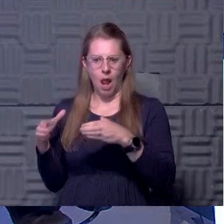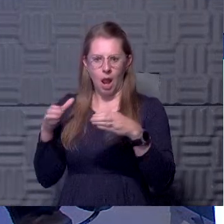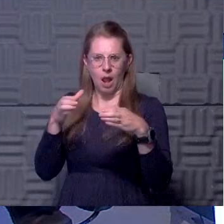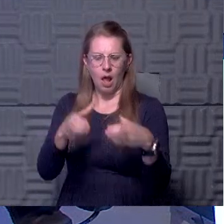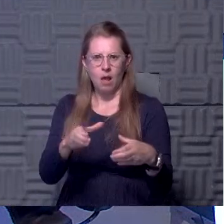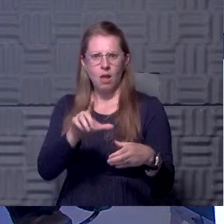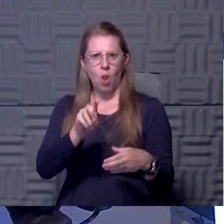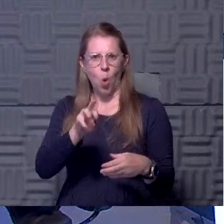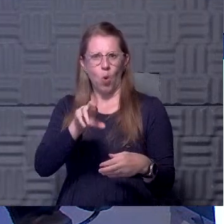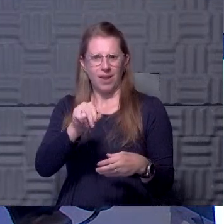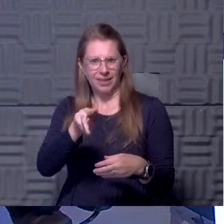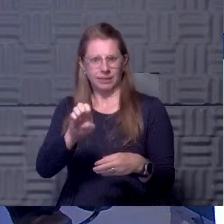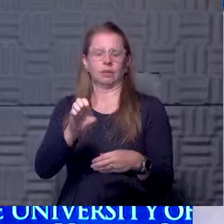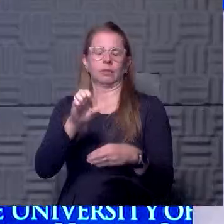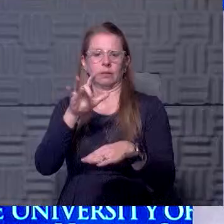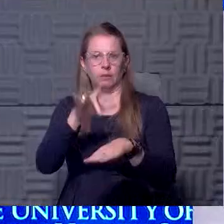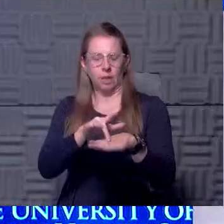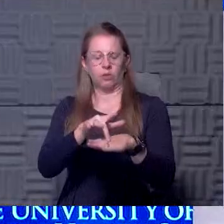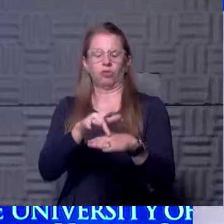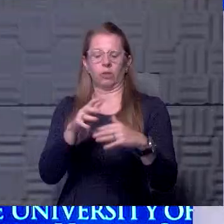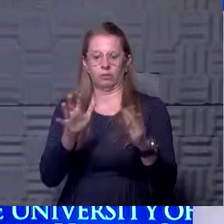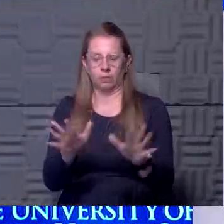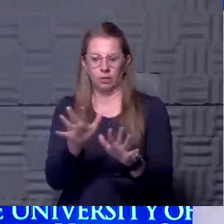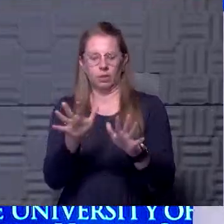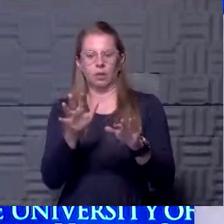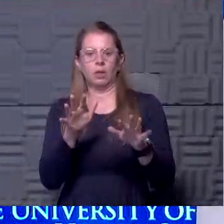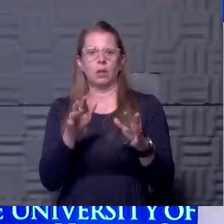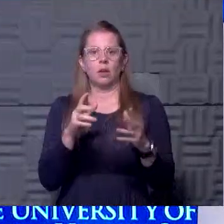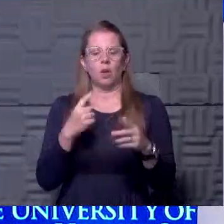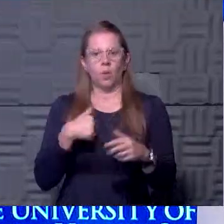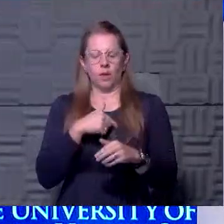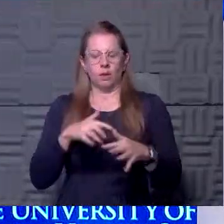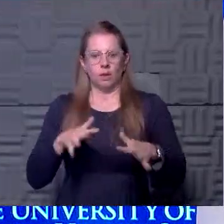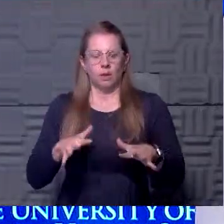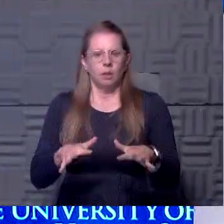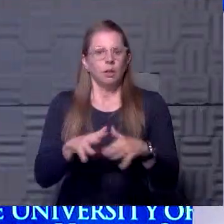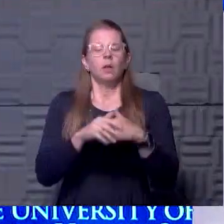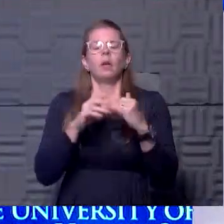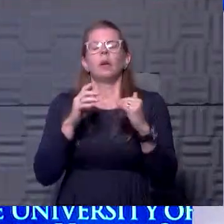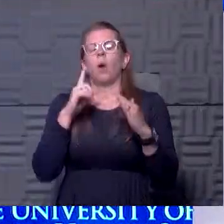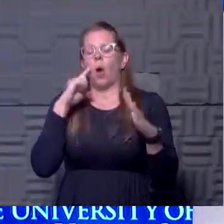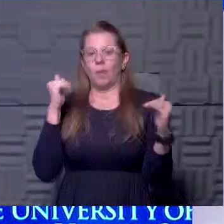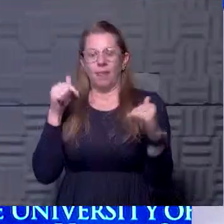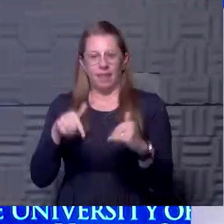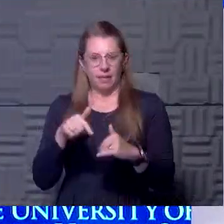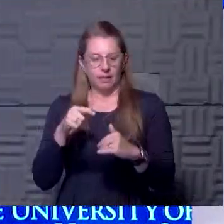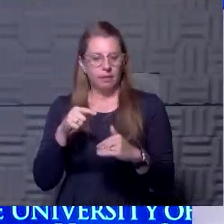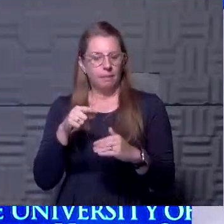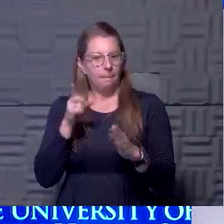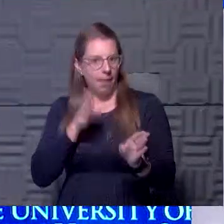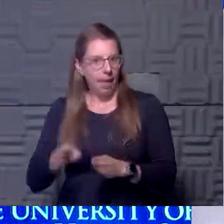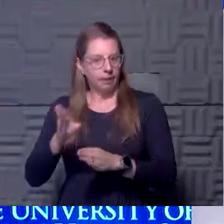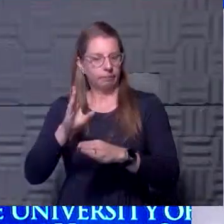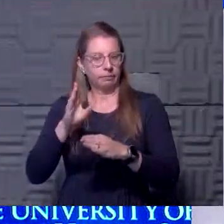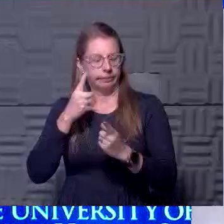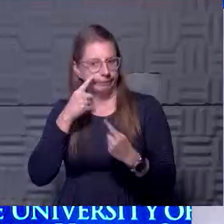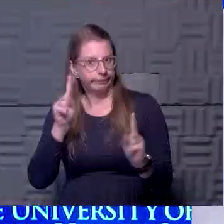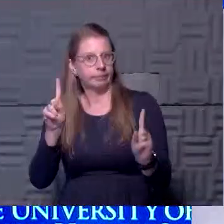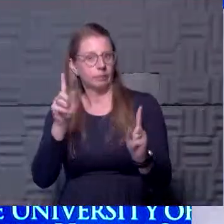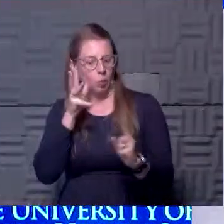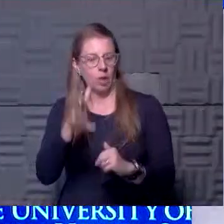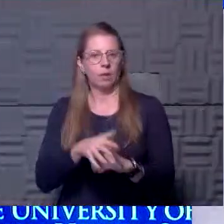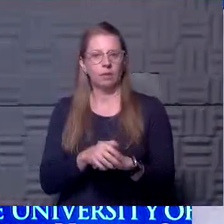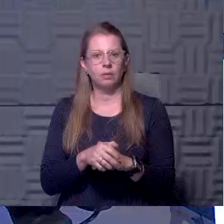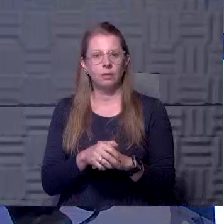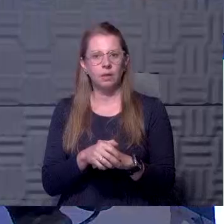in our boots just a bit and we had to come up with some strategy. Hopefully this is going to work. What do you think is the most important variable going to